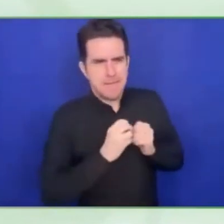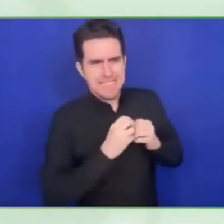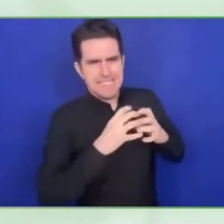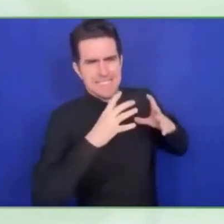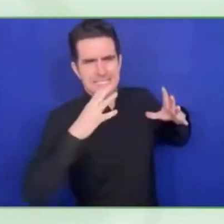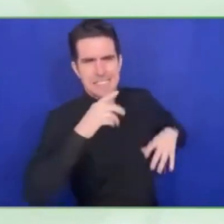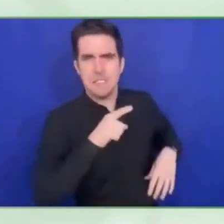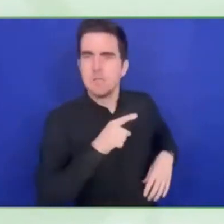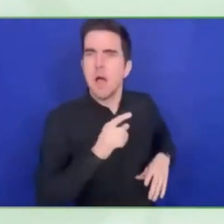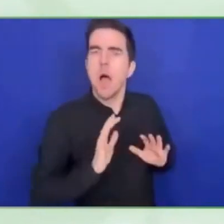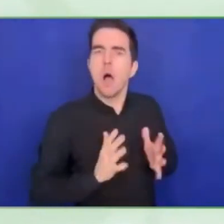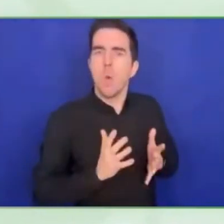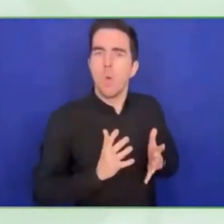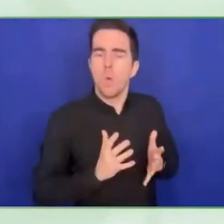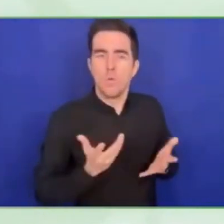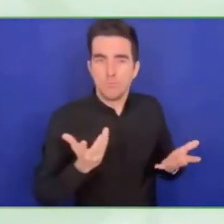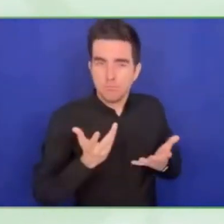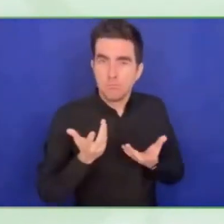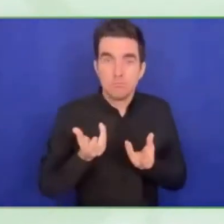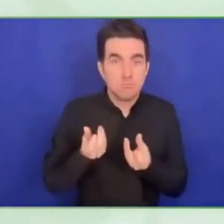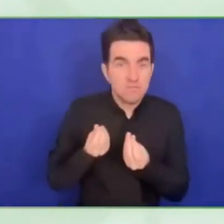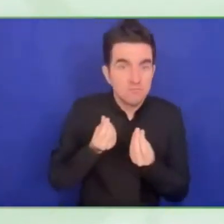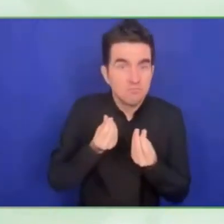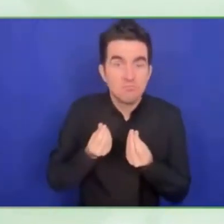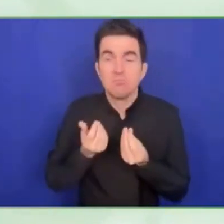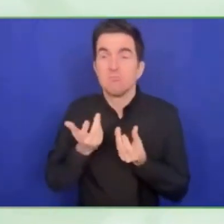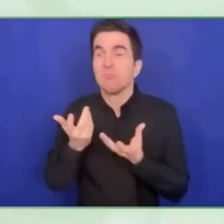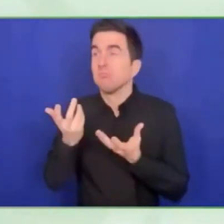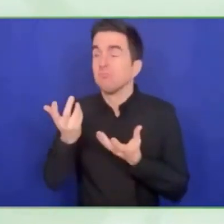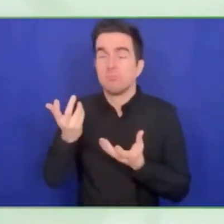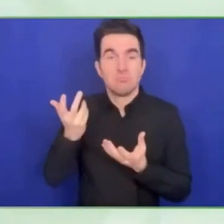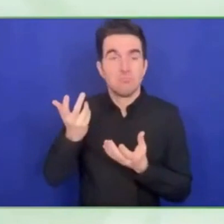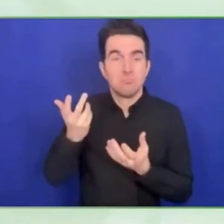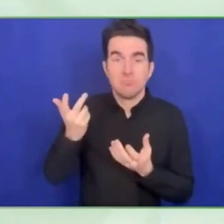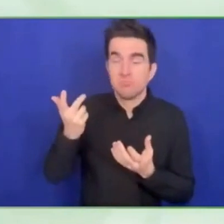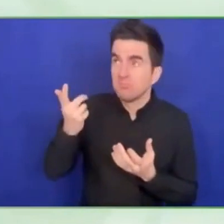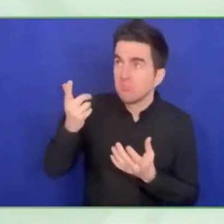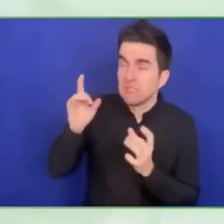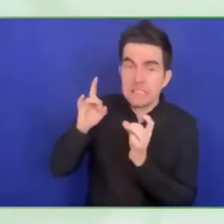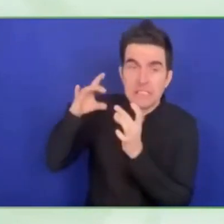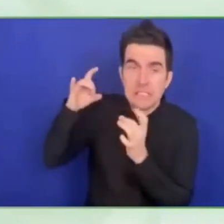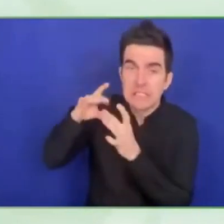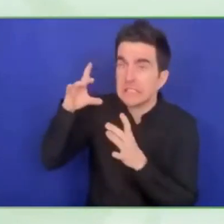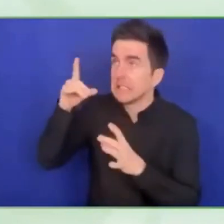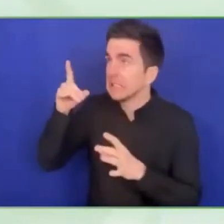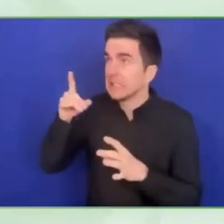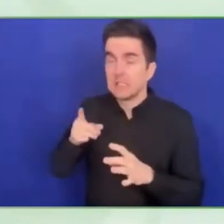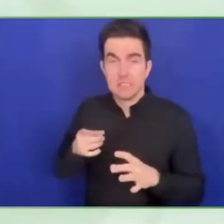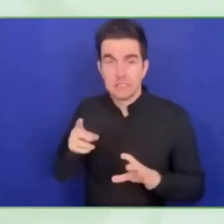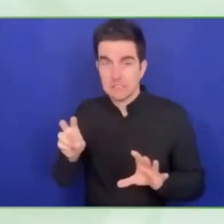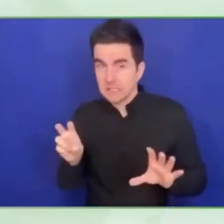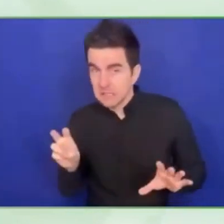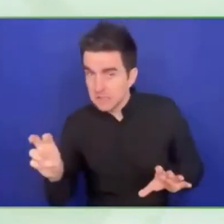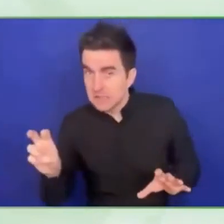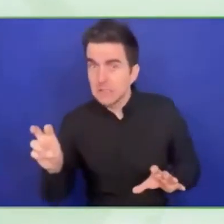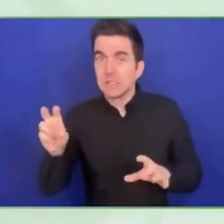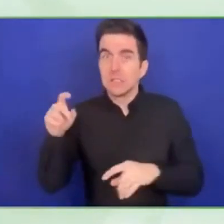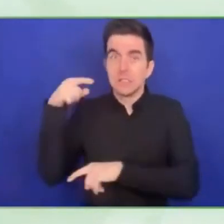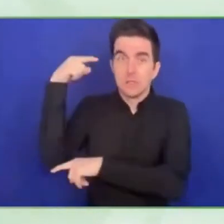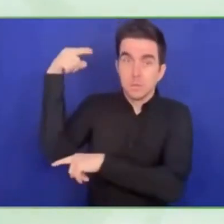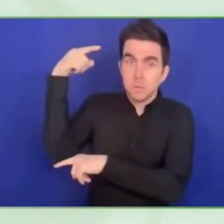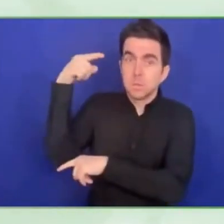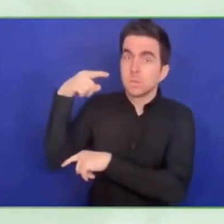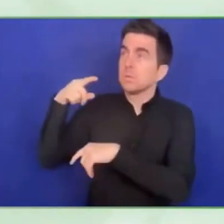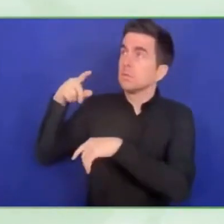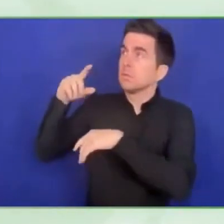unleash this power of innovation and technology to solve for access to assistive technology. So as you